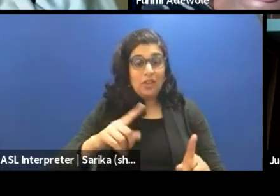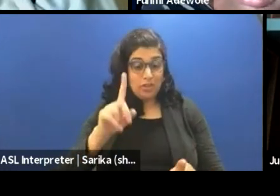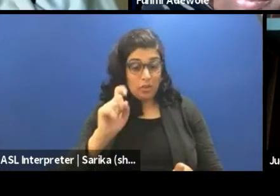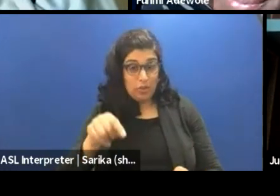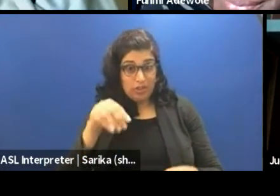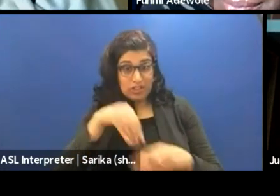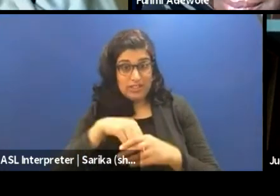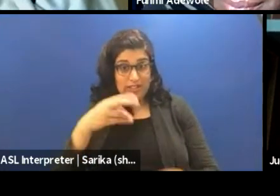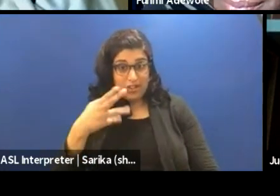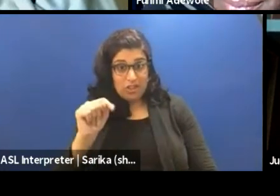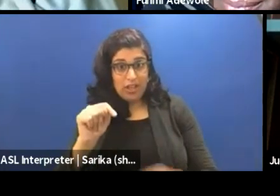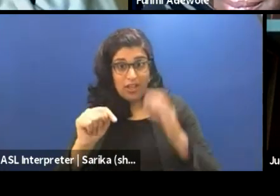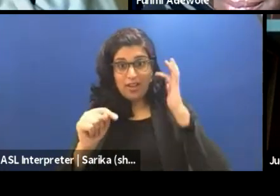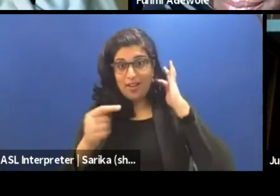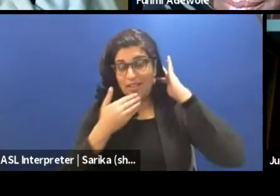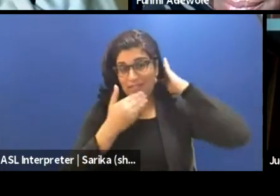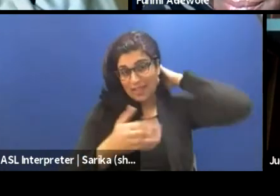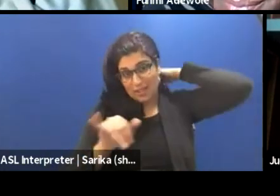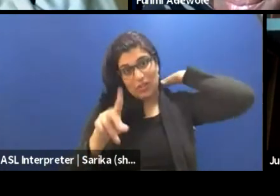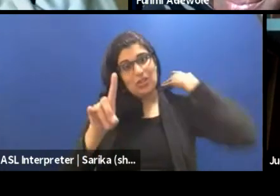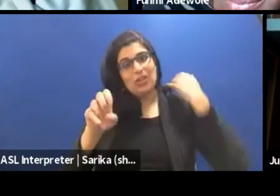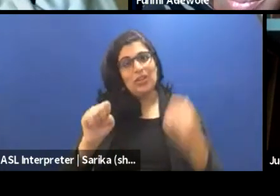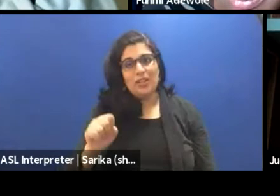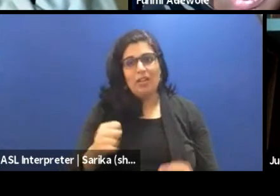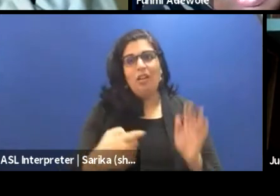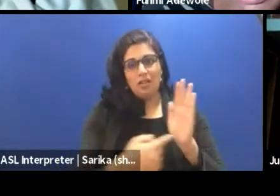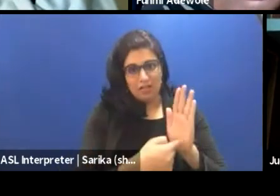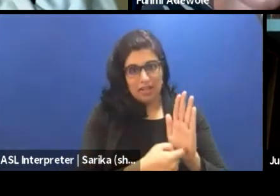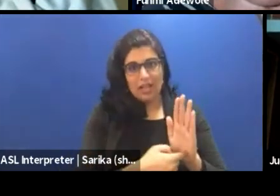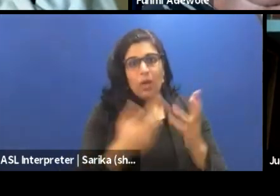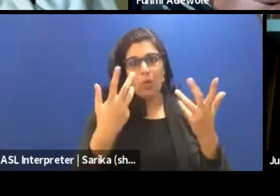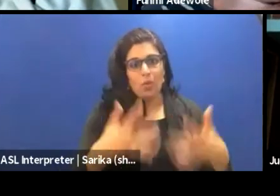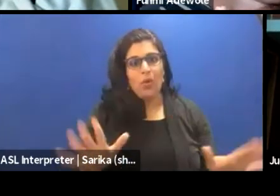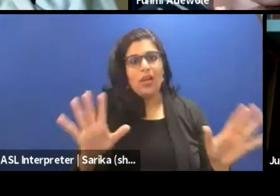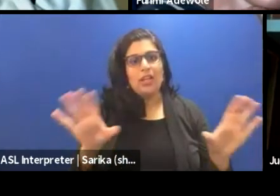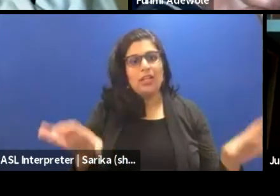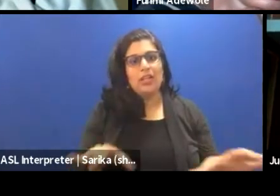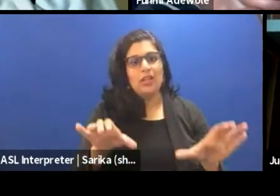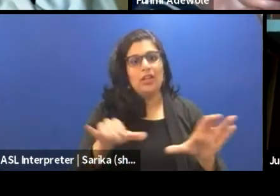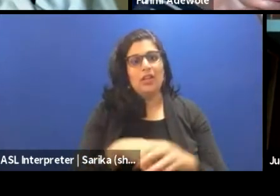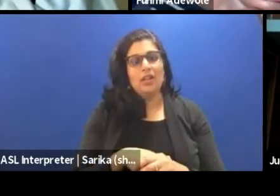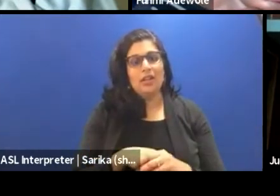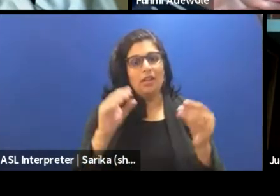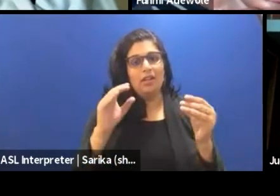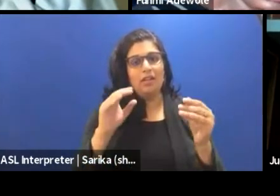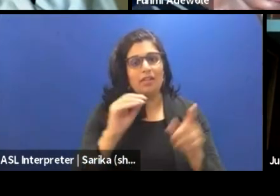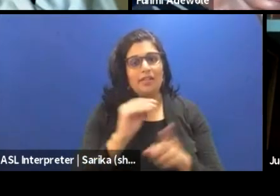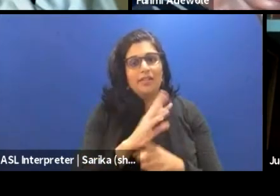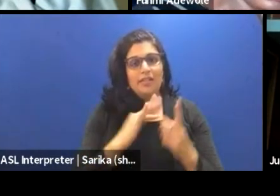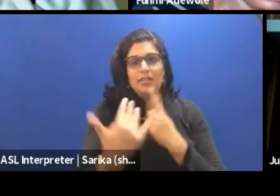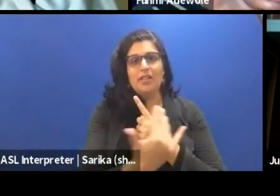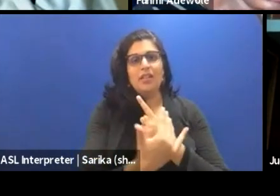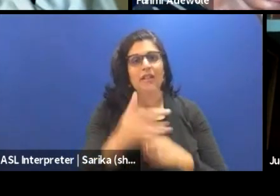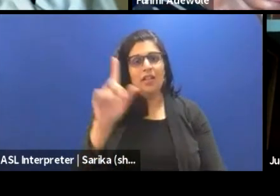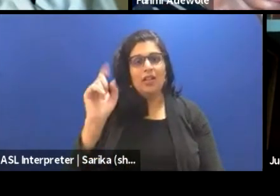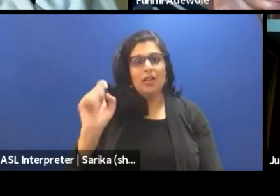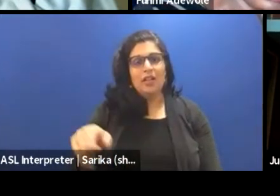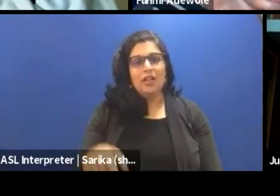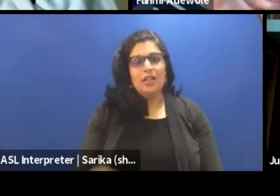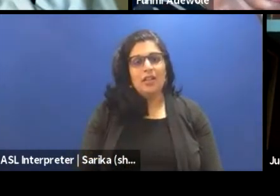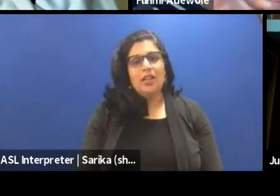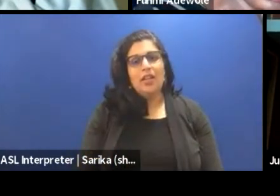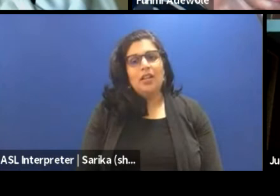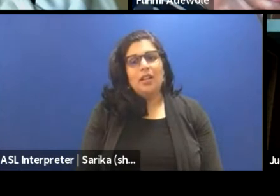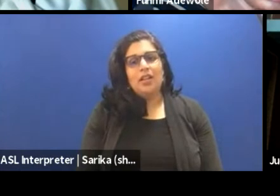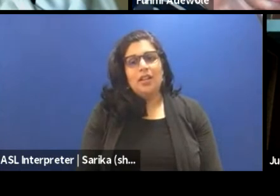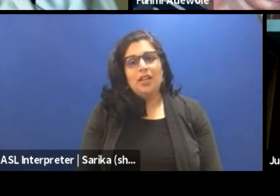I know that thanks to Jude, he gave up some examples already in the context of the question that he's answering. But